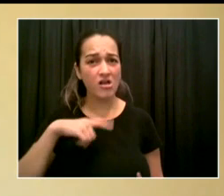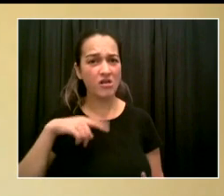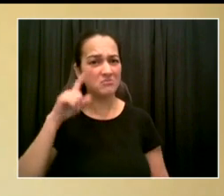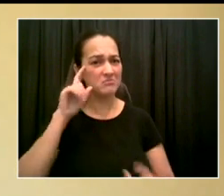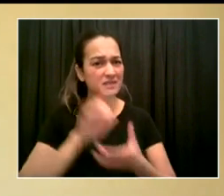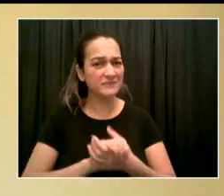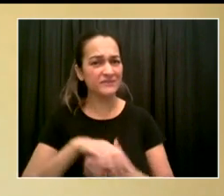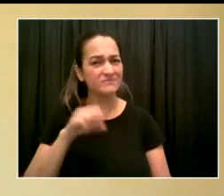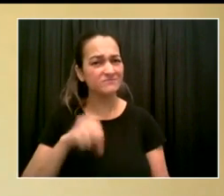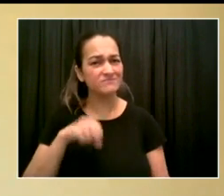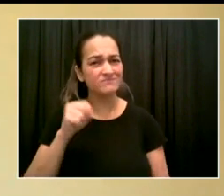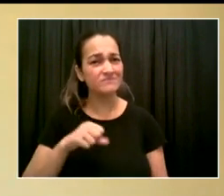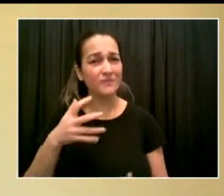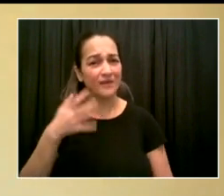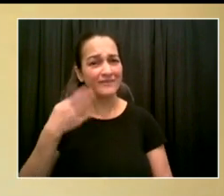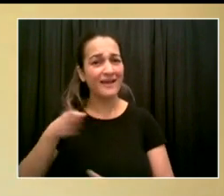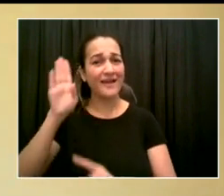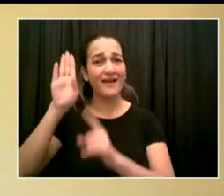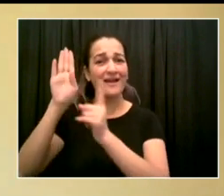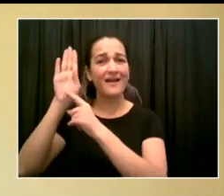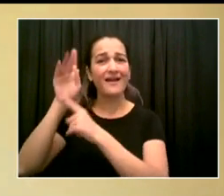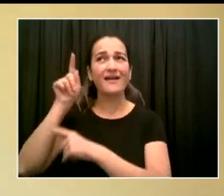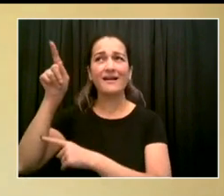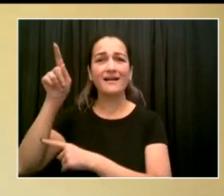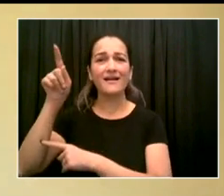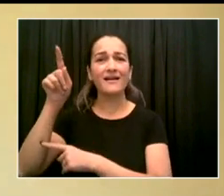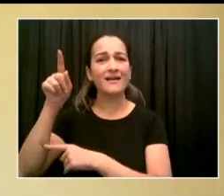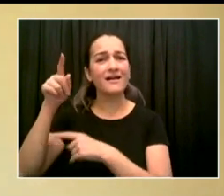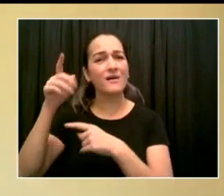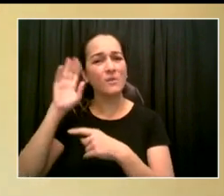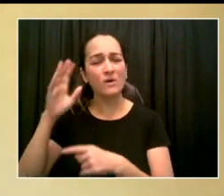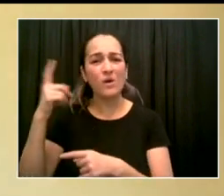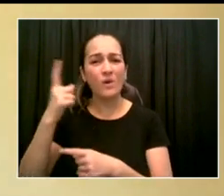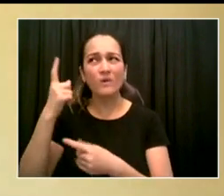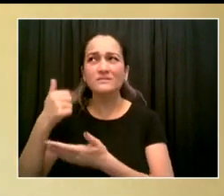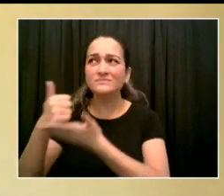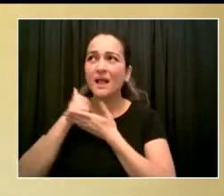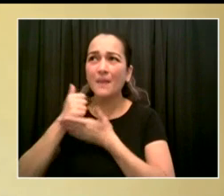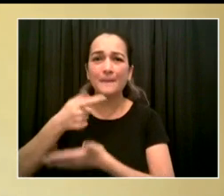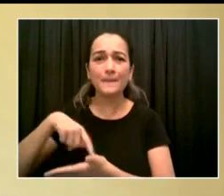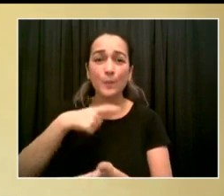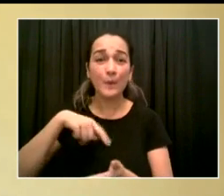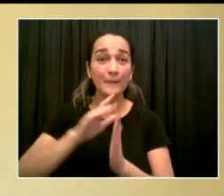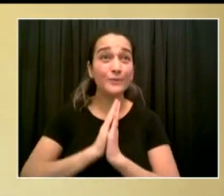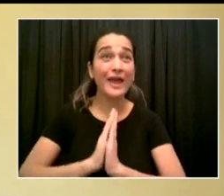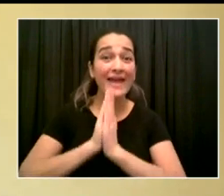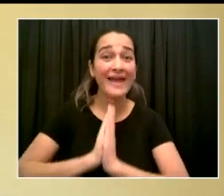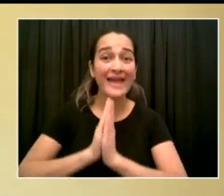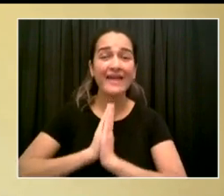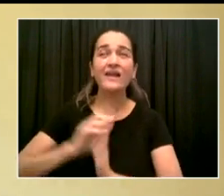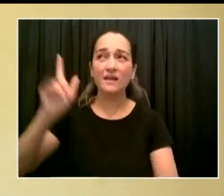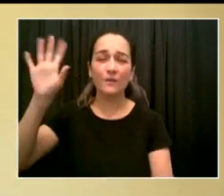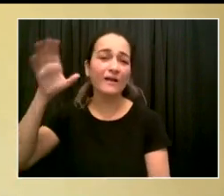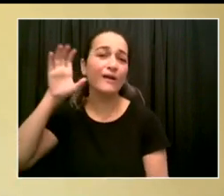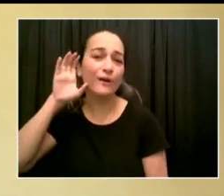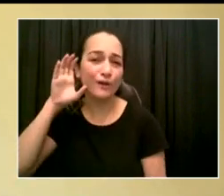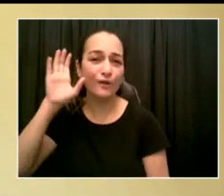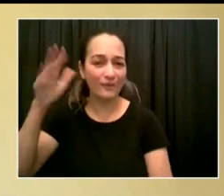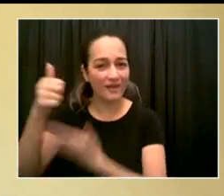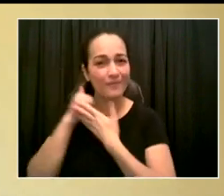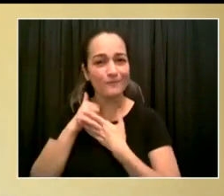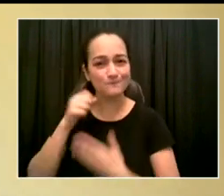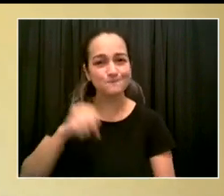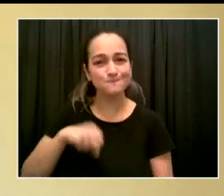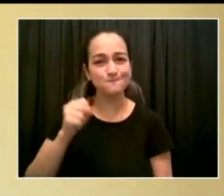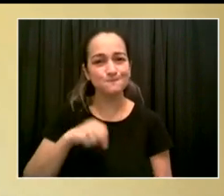And I think one of the ways he's answered the prayer for healing and relief in this crisis is by the vaccination. It's a gift